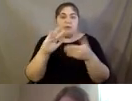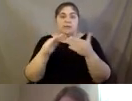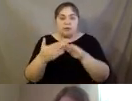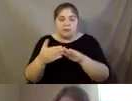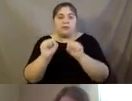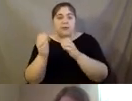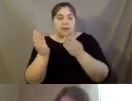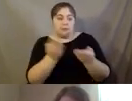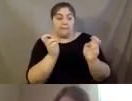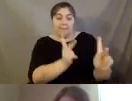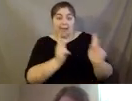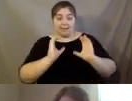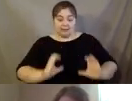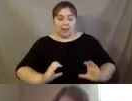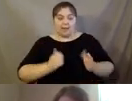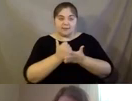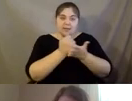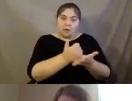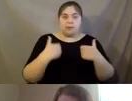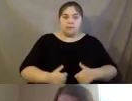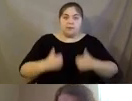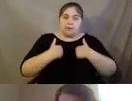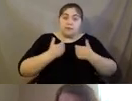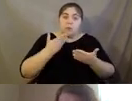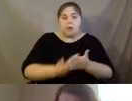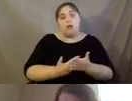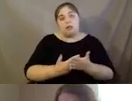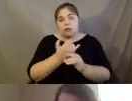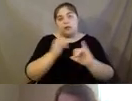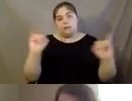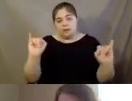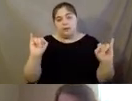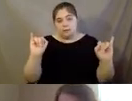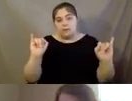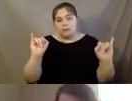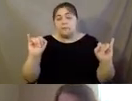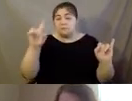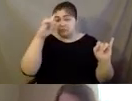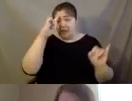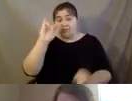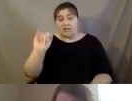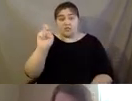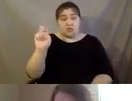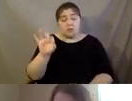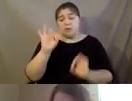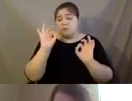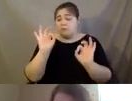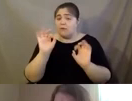to clients to help them to live well and independently. so yeah, I think Jane would be a great candidate for a senior companion.